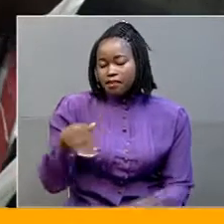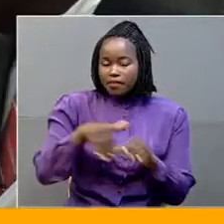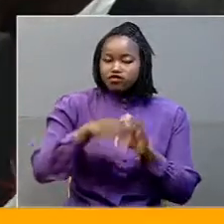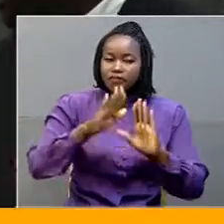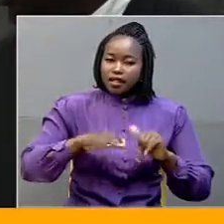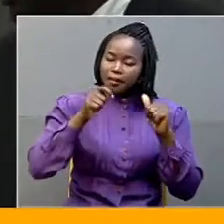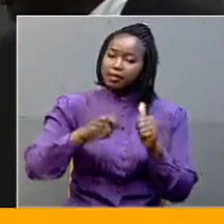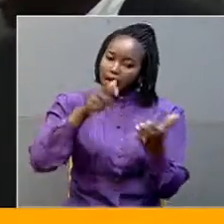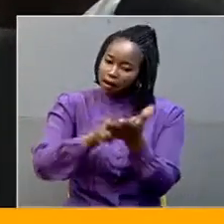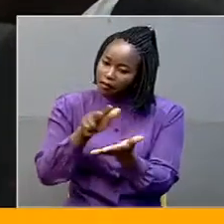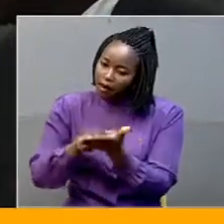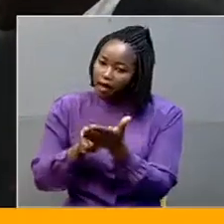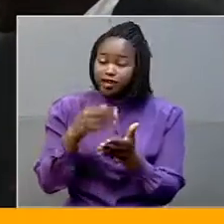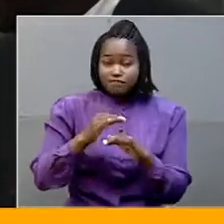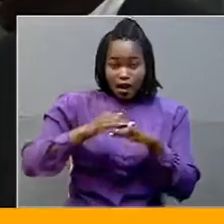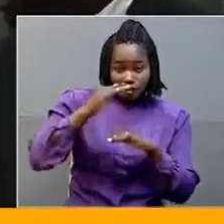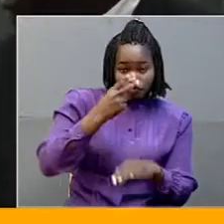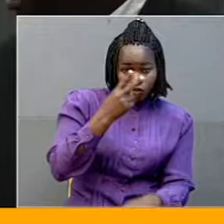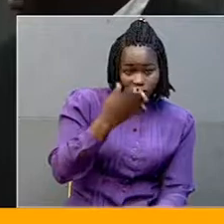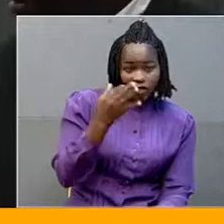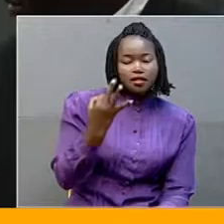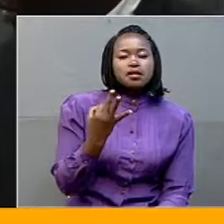Samuel Senono, UBC News.